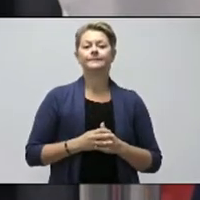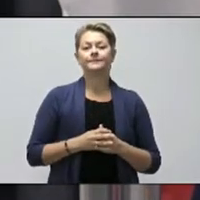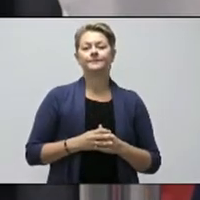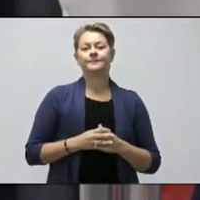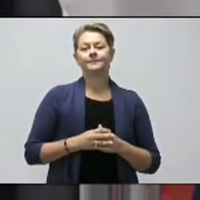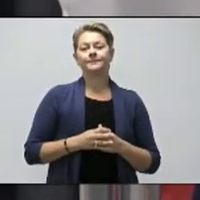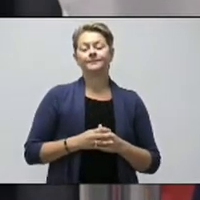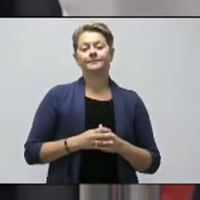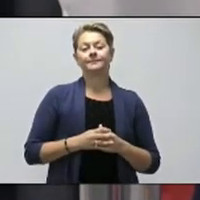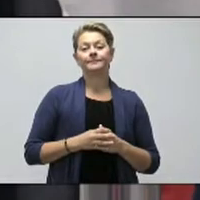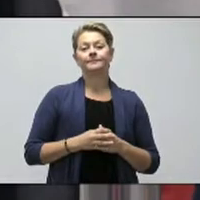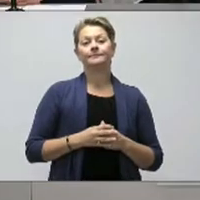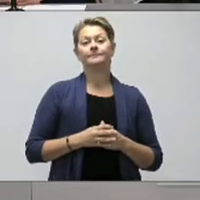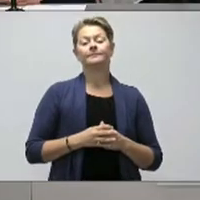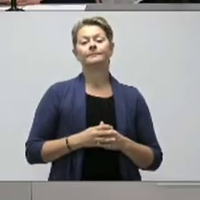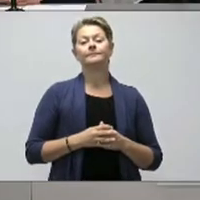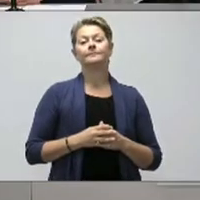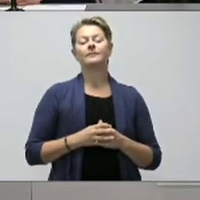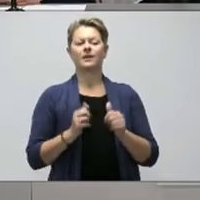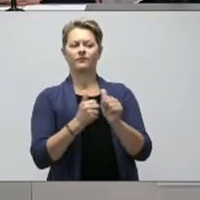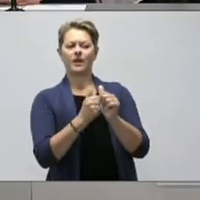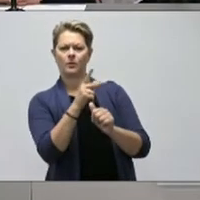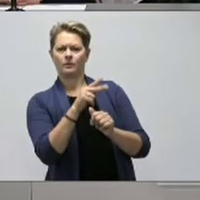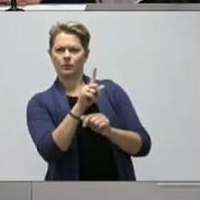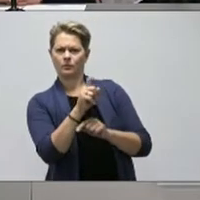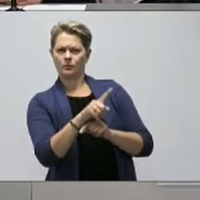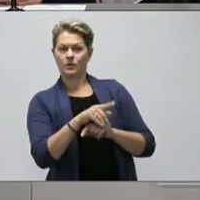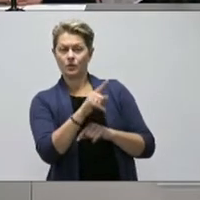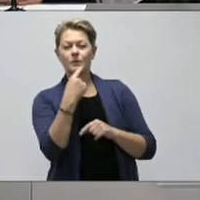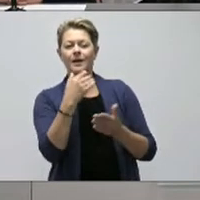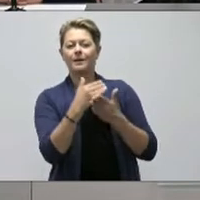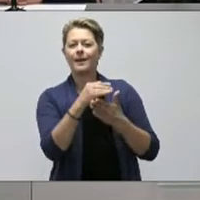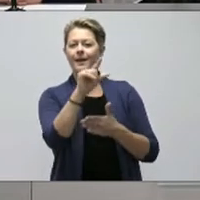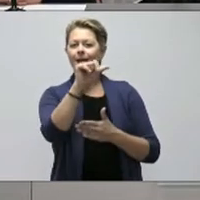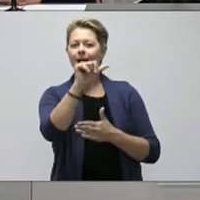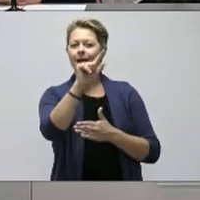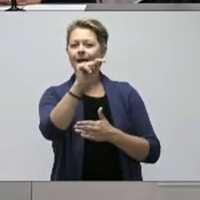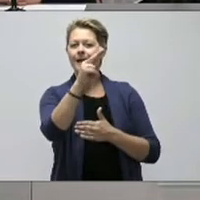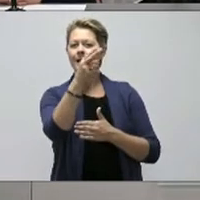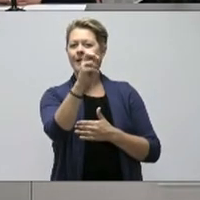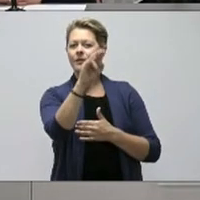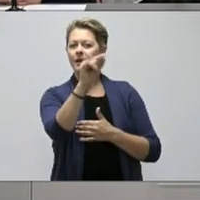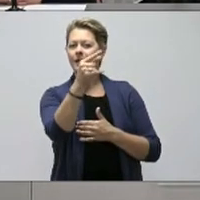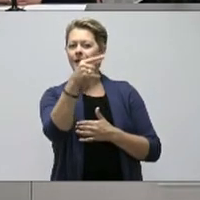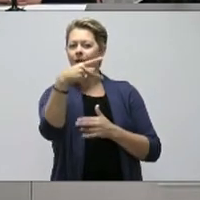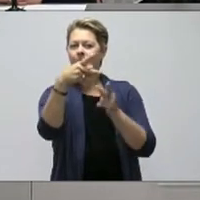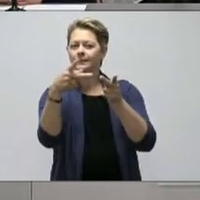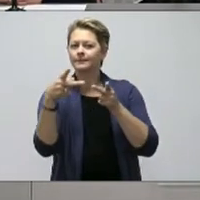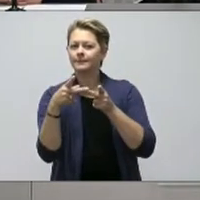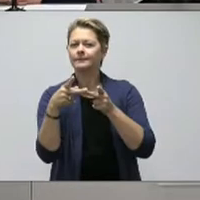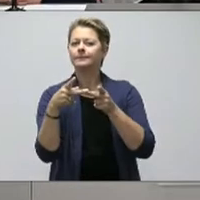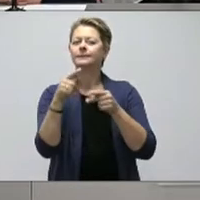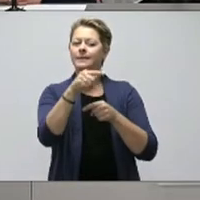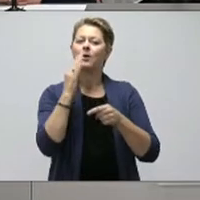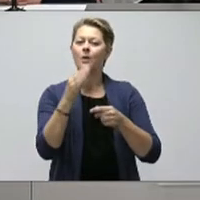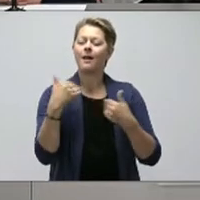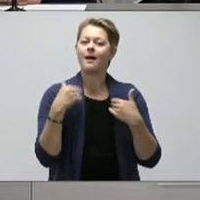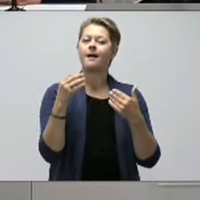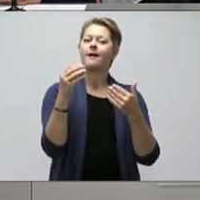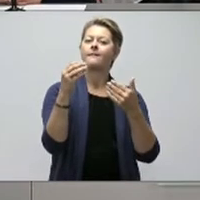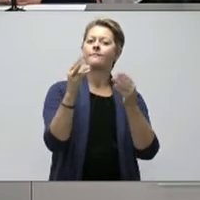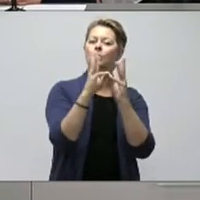And just as a quick follow-up, Dr. Fitzgerald, you mentioned the gathering place. And those places will be, you know, there'll be information or sessions to